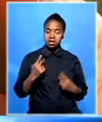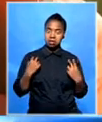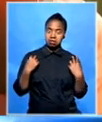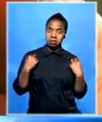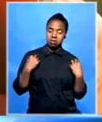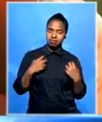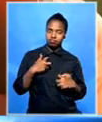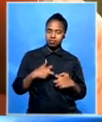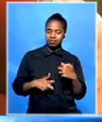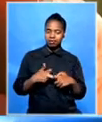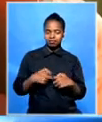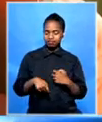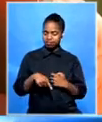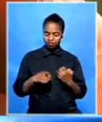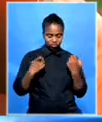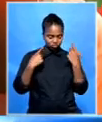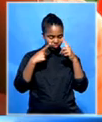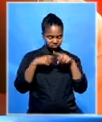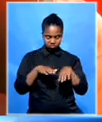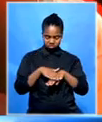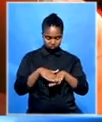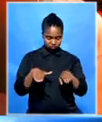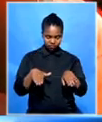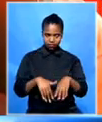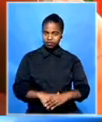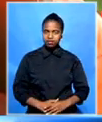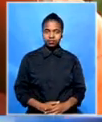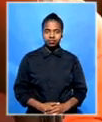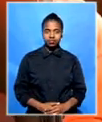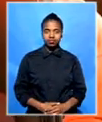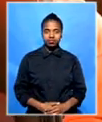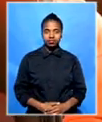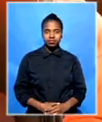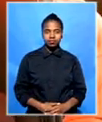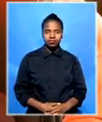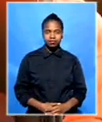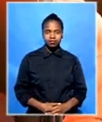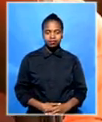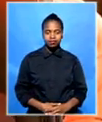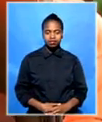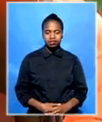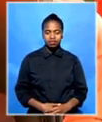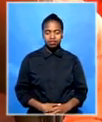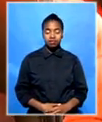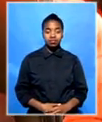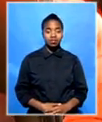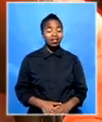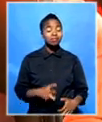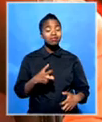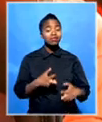in Lesotho. There is no Lesotho. The problem